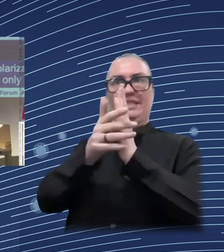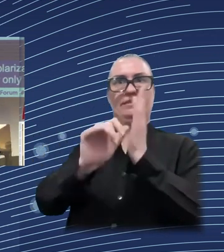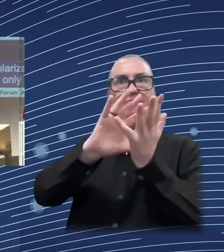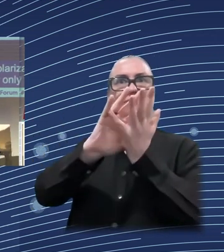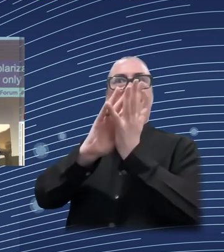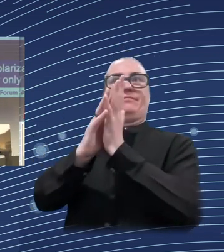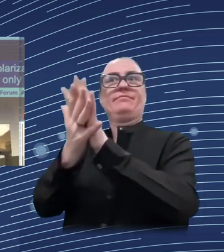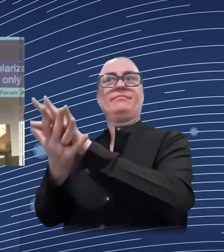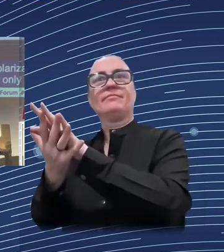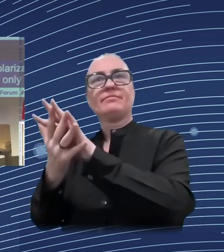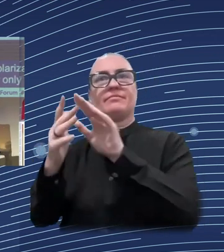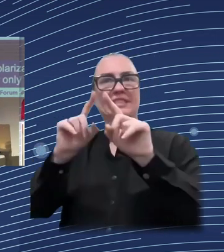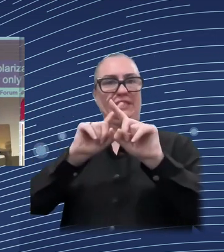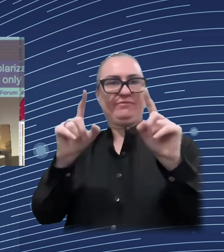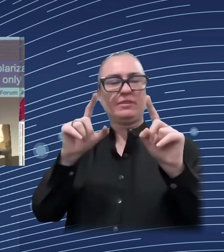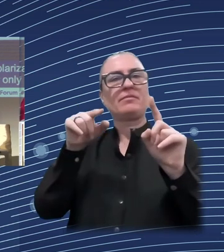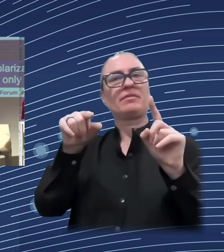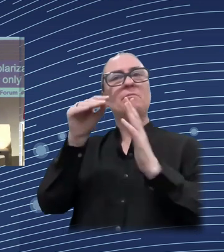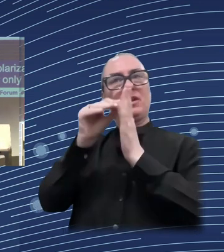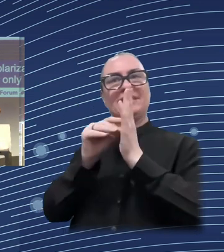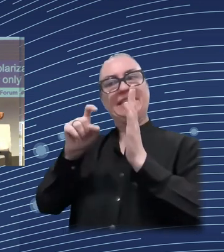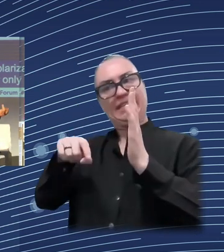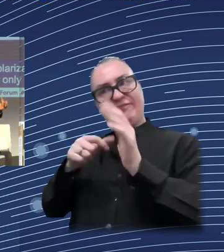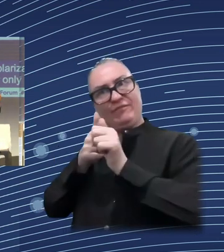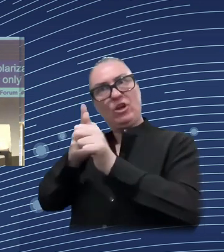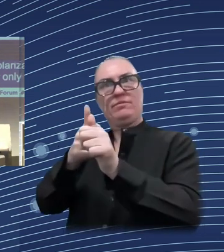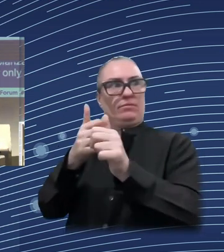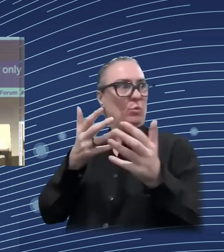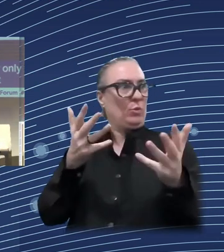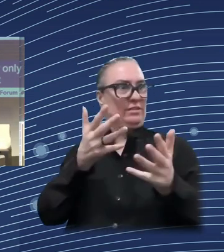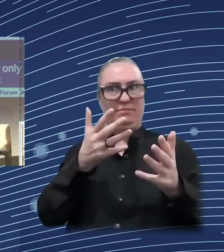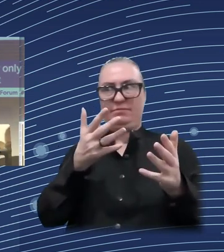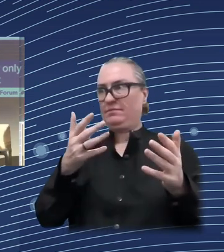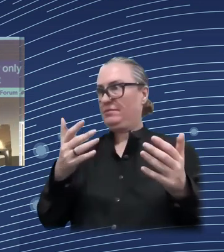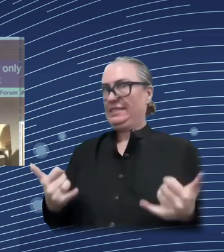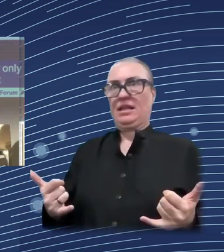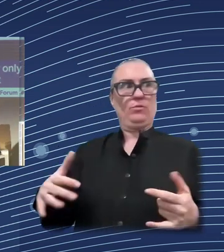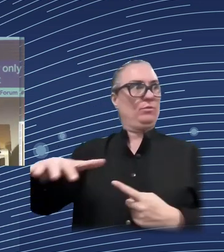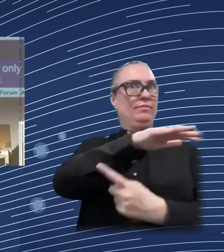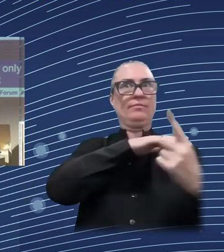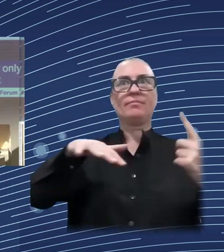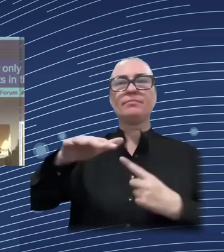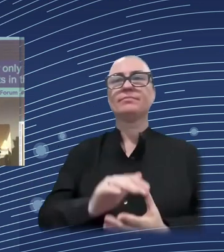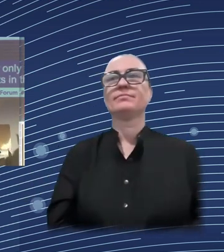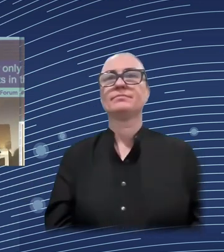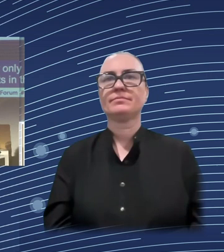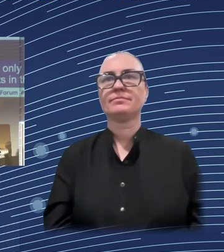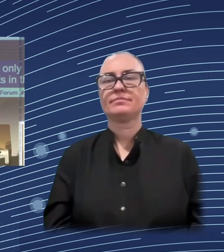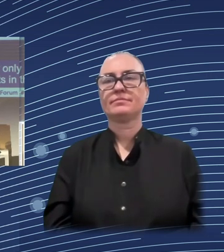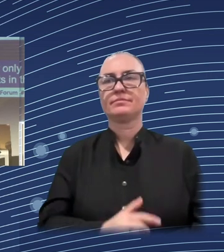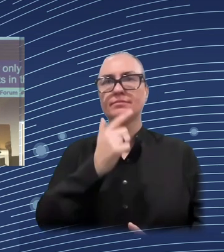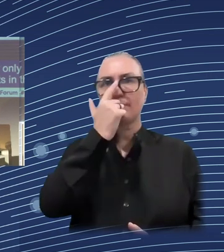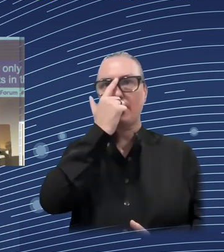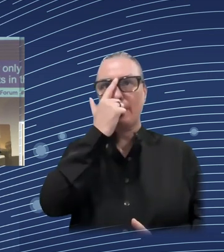what household gets into their pocket is net income after they pay their taxes and get the social benefit. In that case, we see that poverty